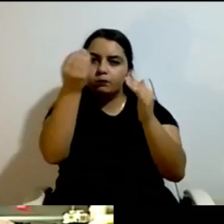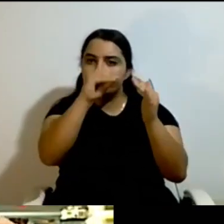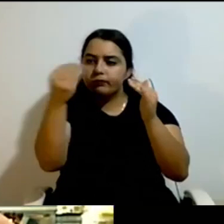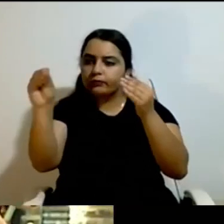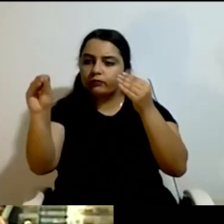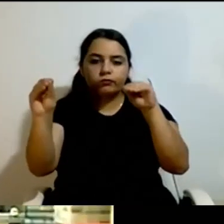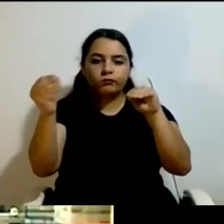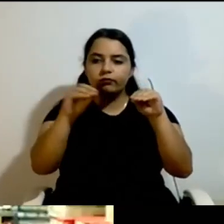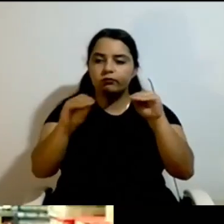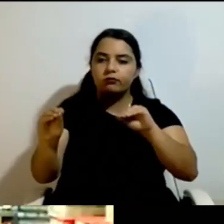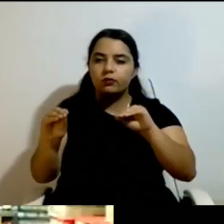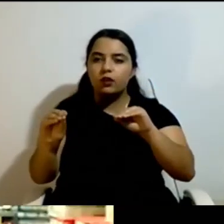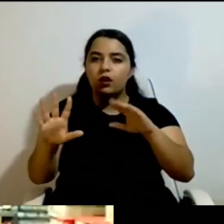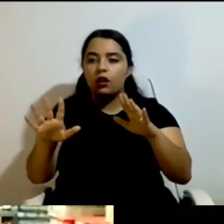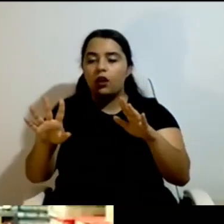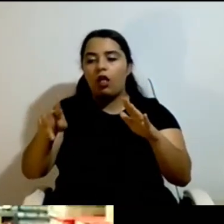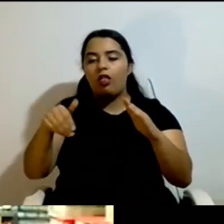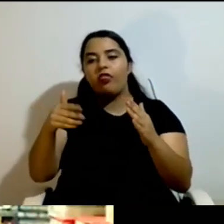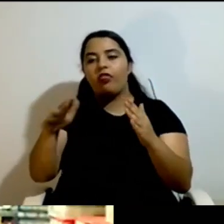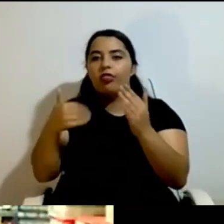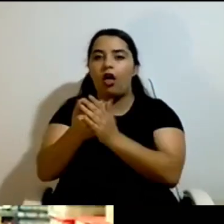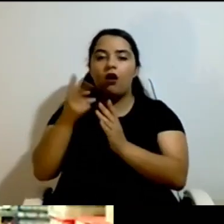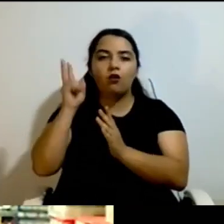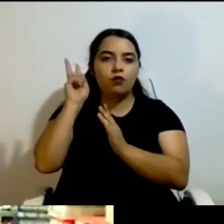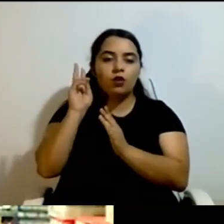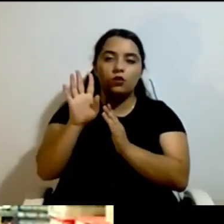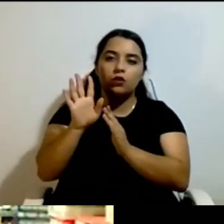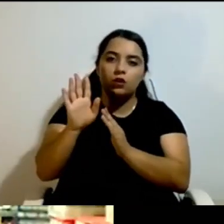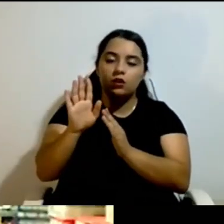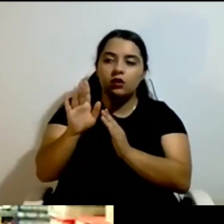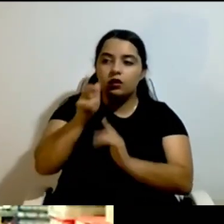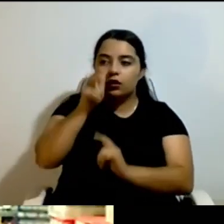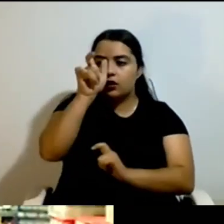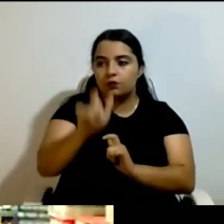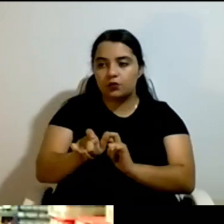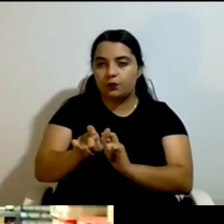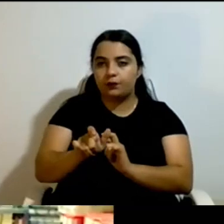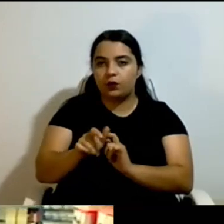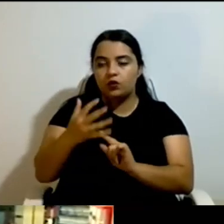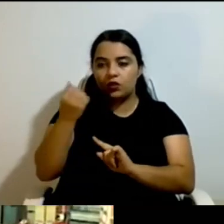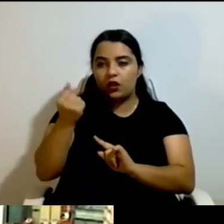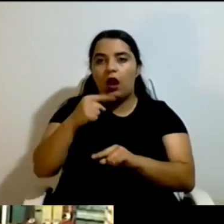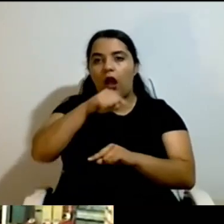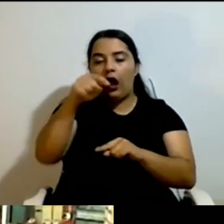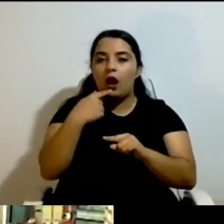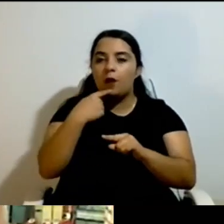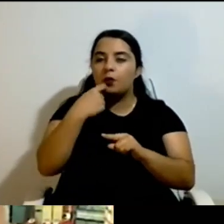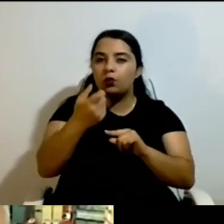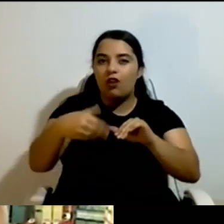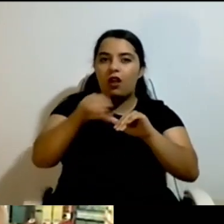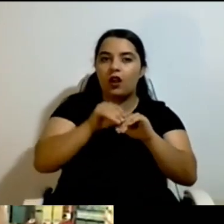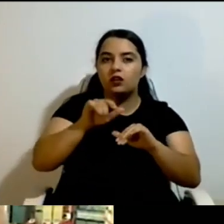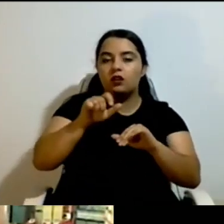of secondary questions and there are lots of special cases. It's a very, very long